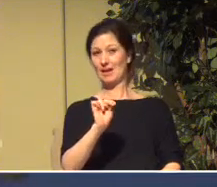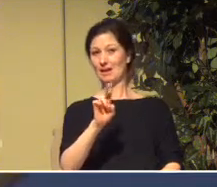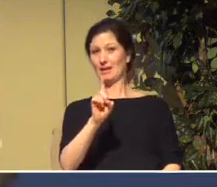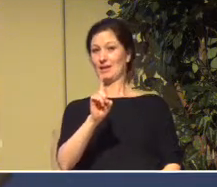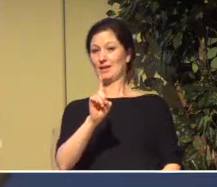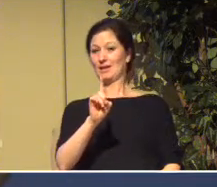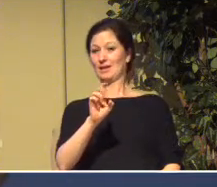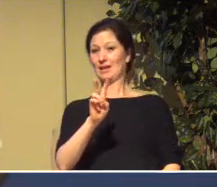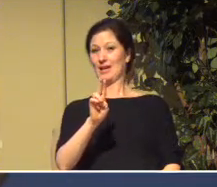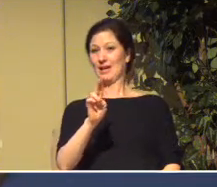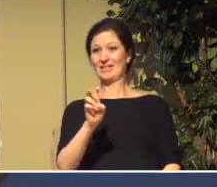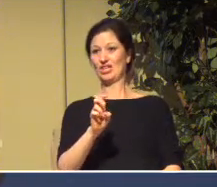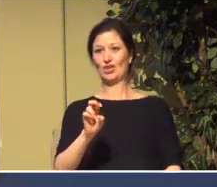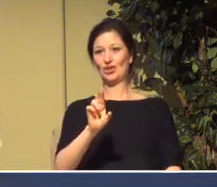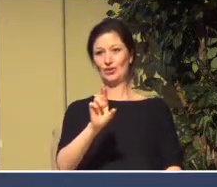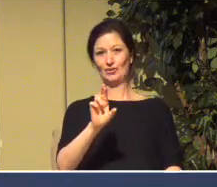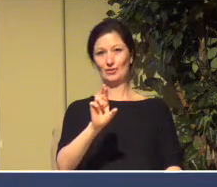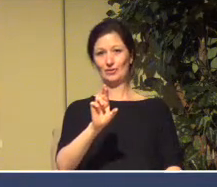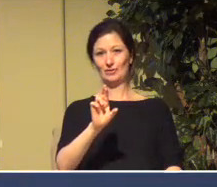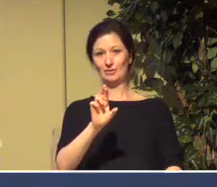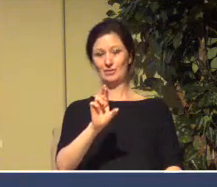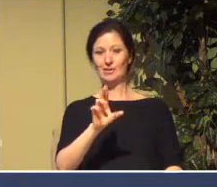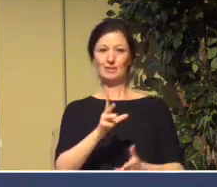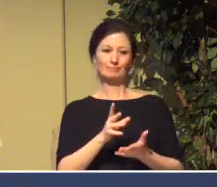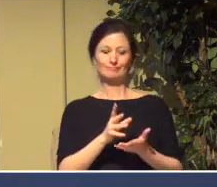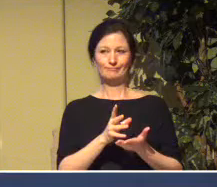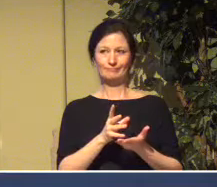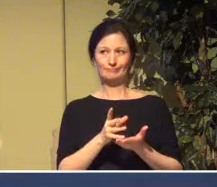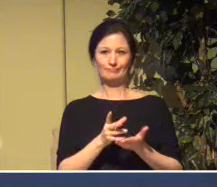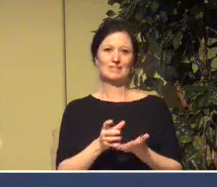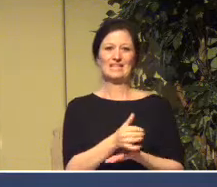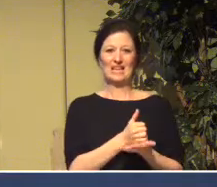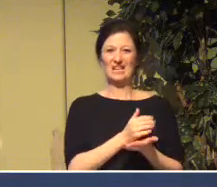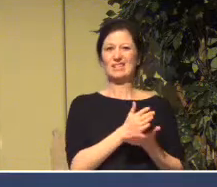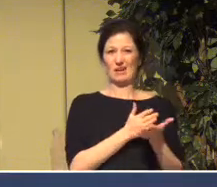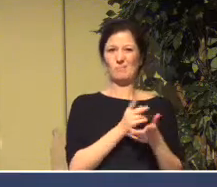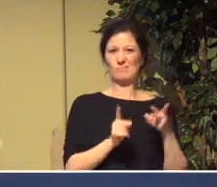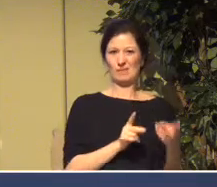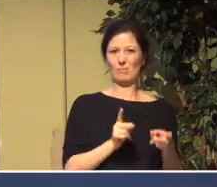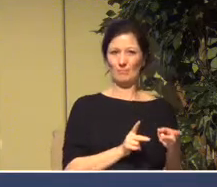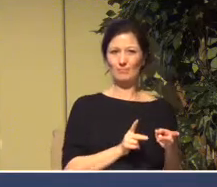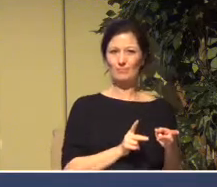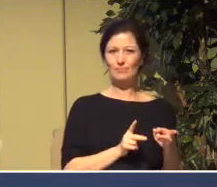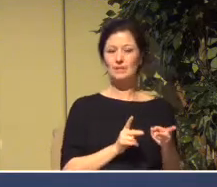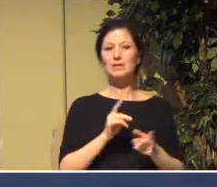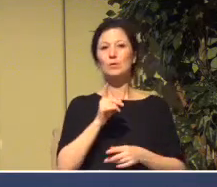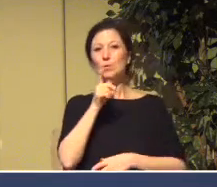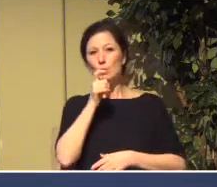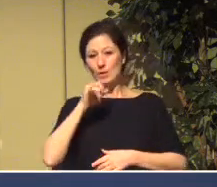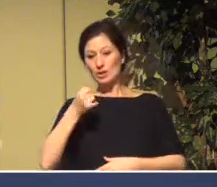him as exiles back to Babylon. And this is who Jeremiah was writing to.